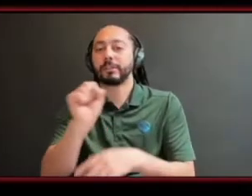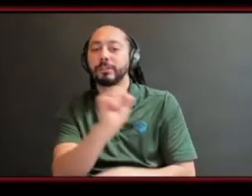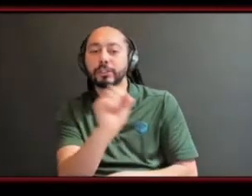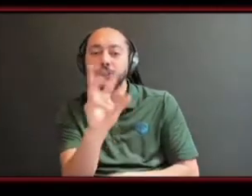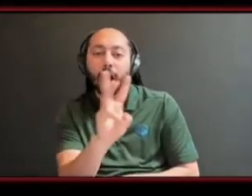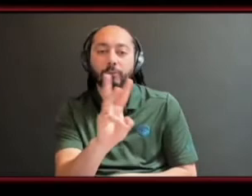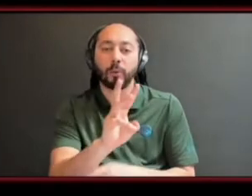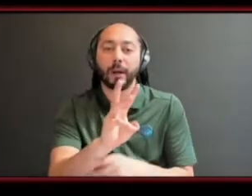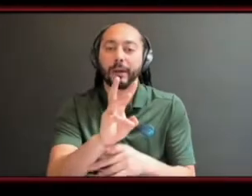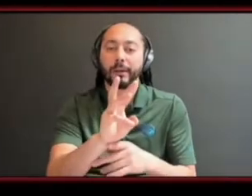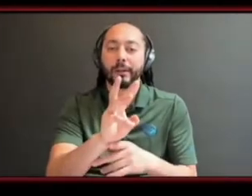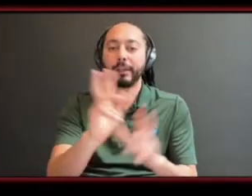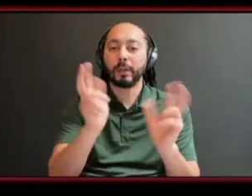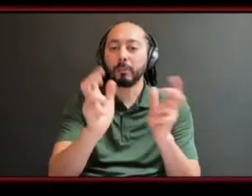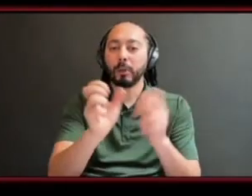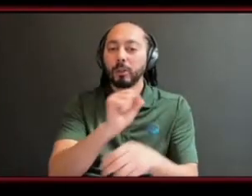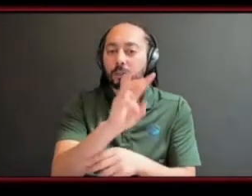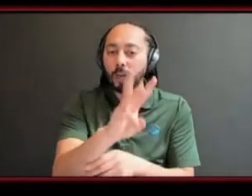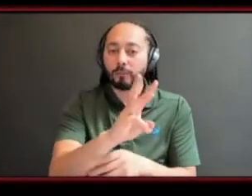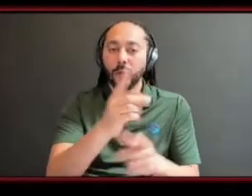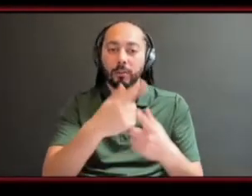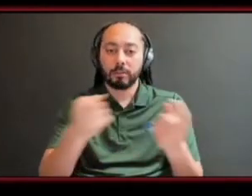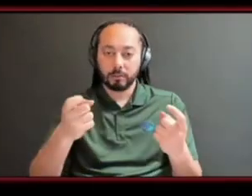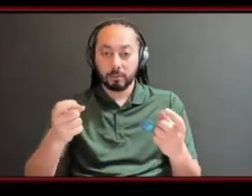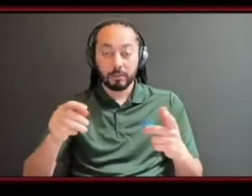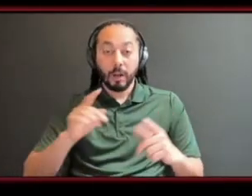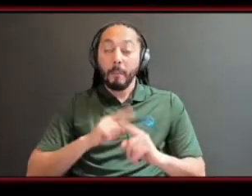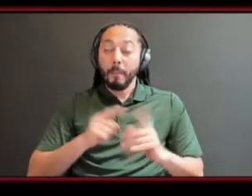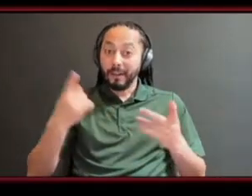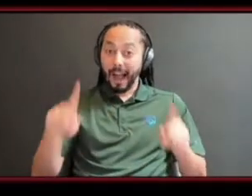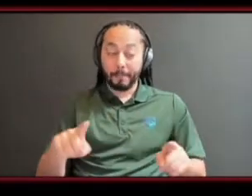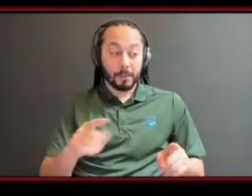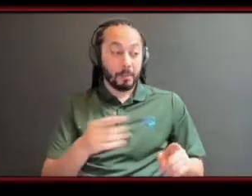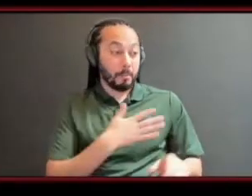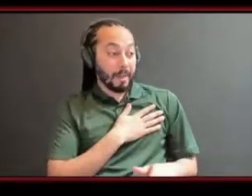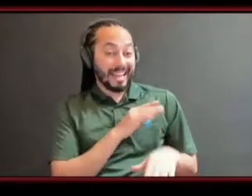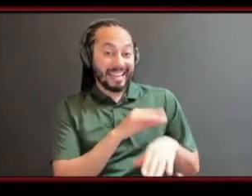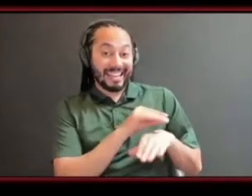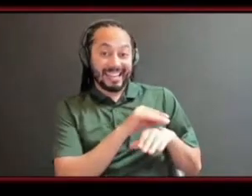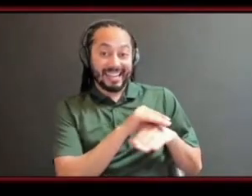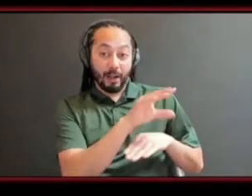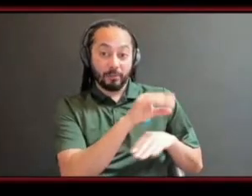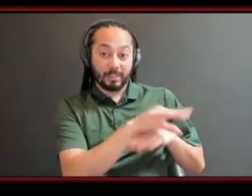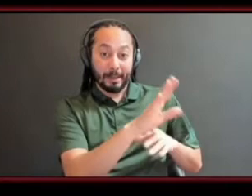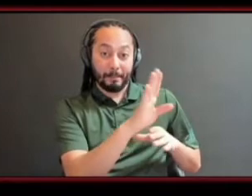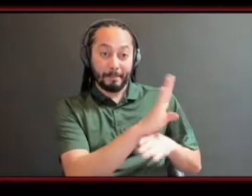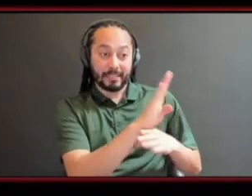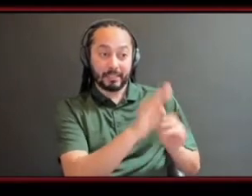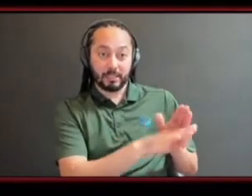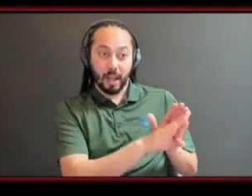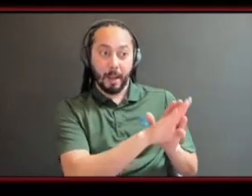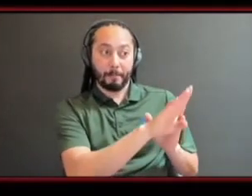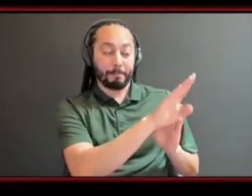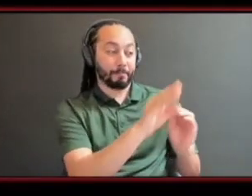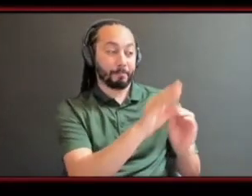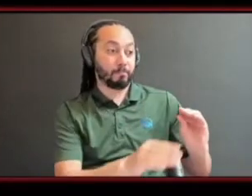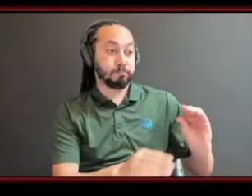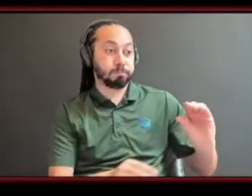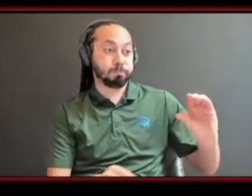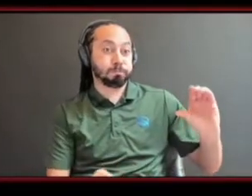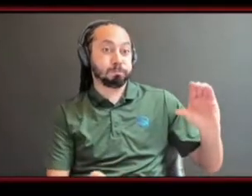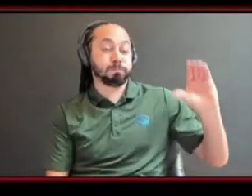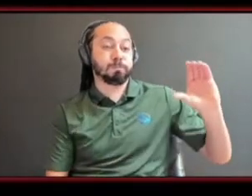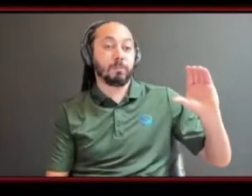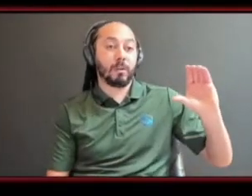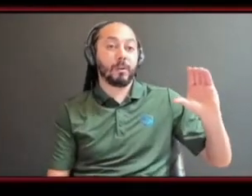of business and then from there when my counseling business started to ramp up i was able to use that money to put into my